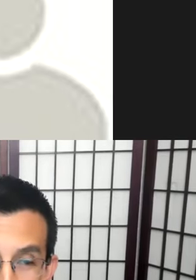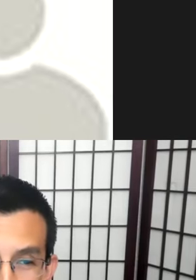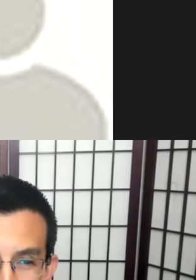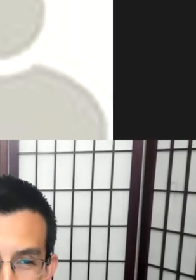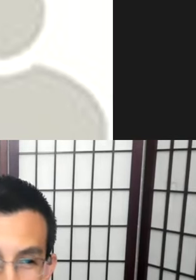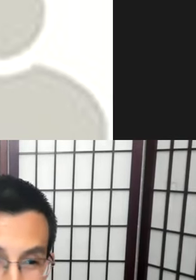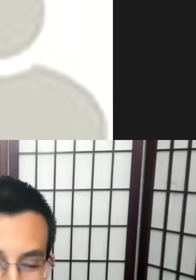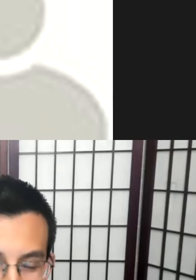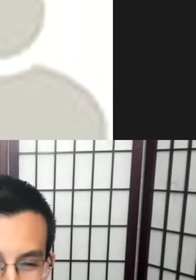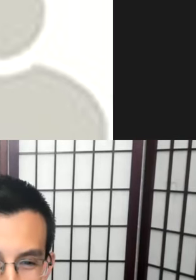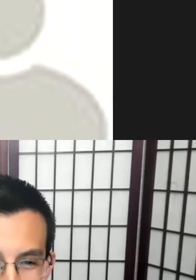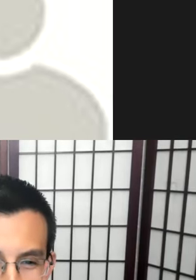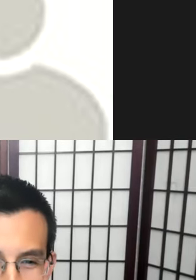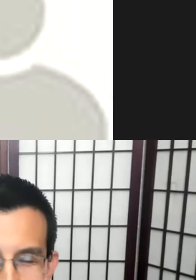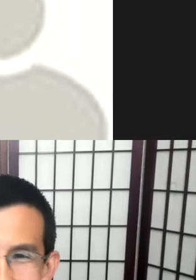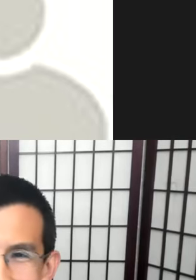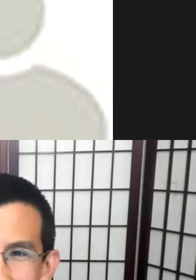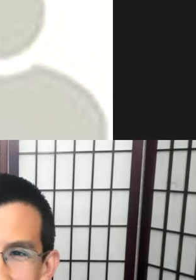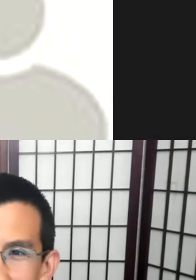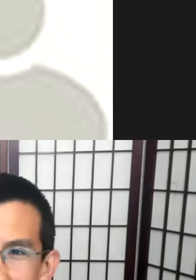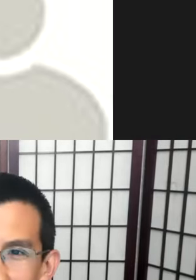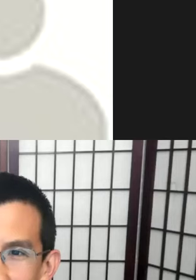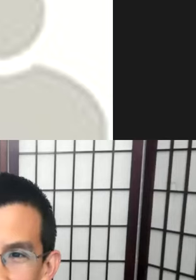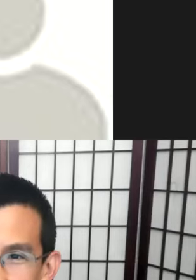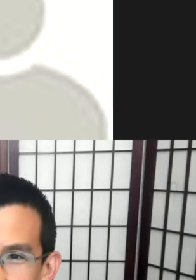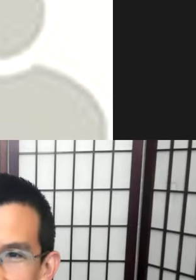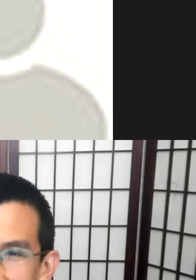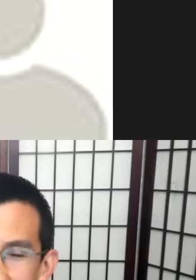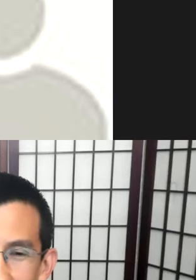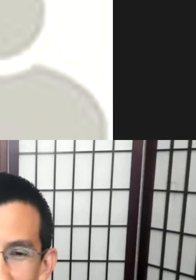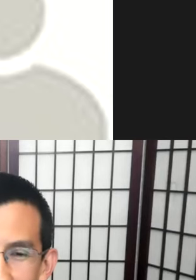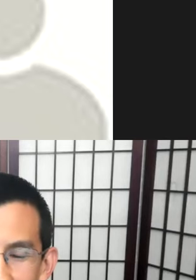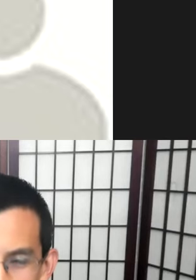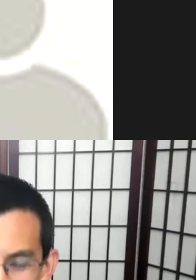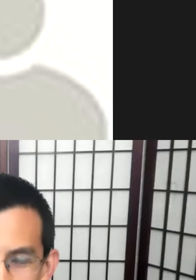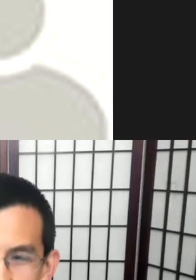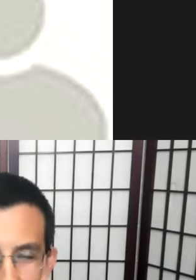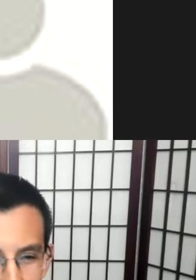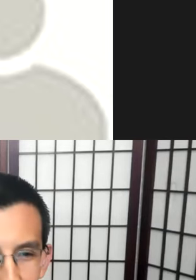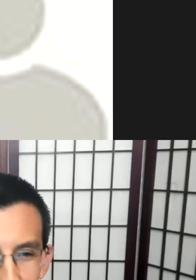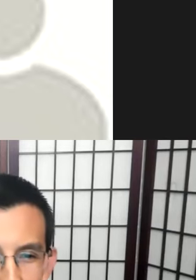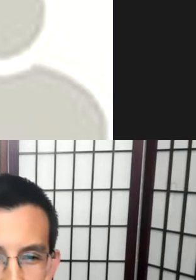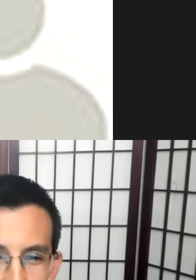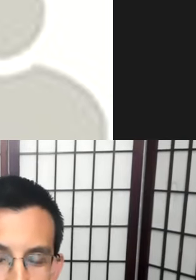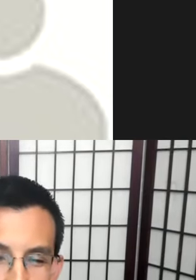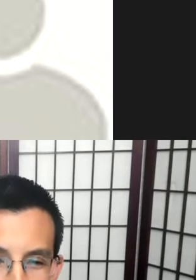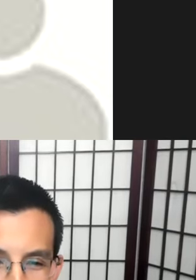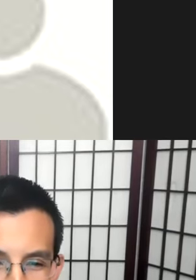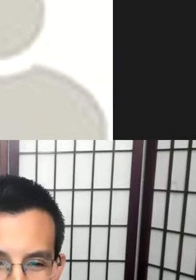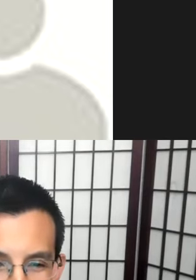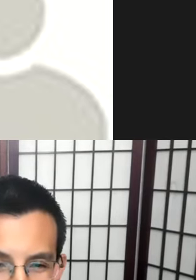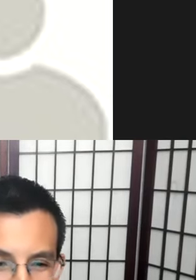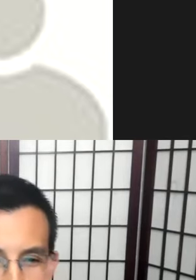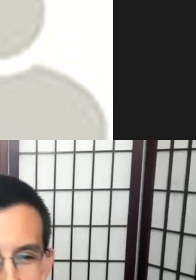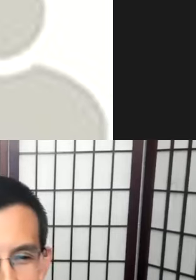Well, I don't sort of allow this sort of thing, you know, in my work. But I admit I'm in a sort of privileged situation